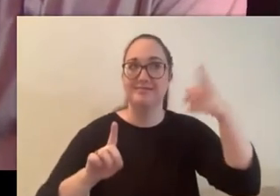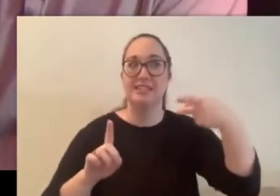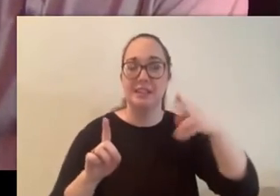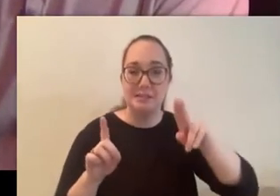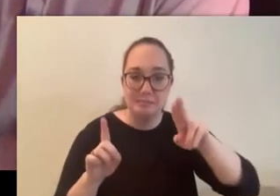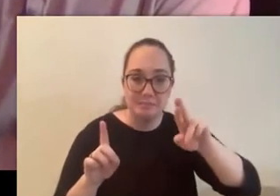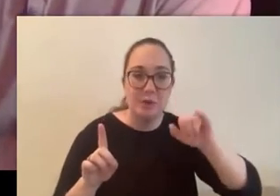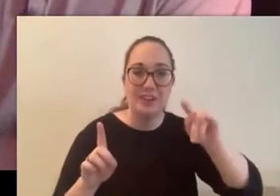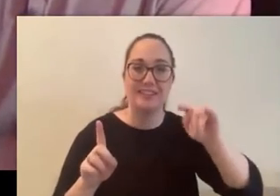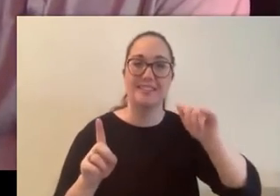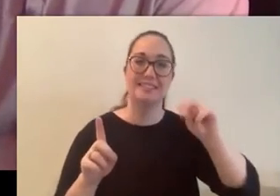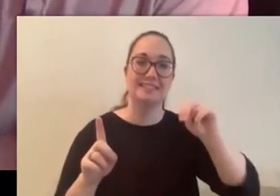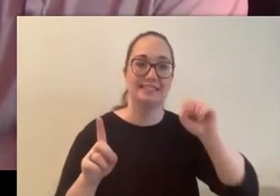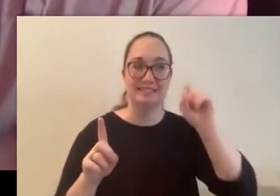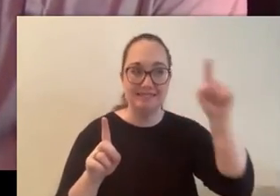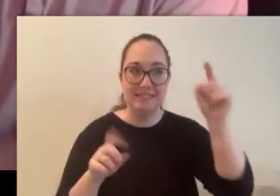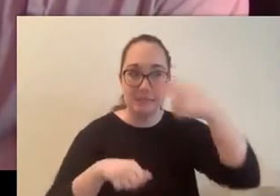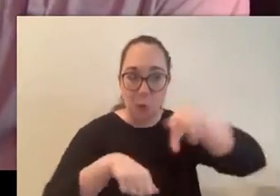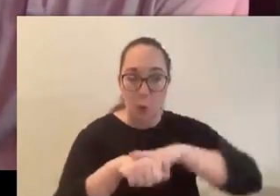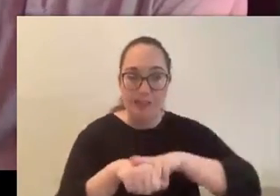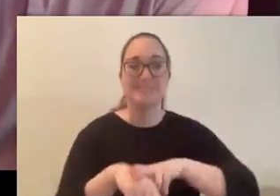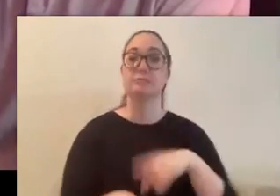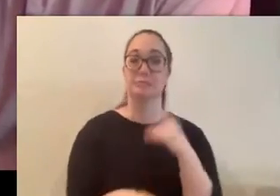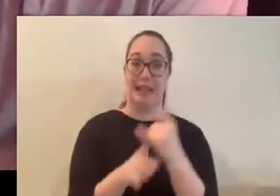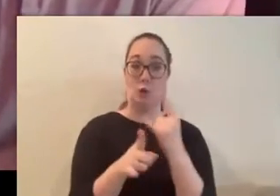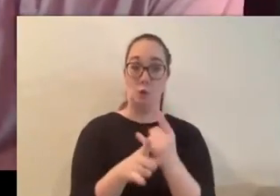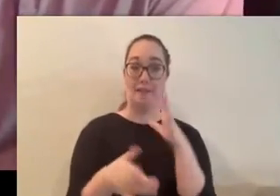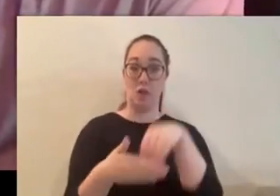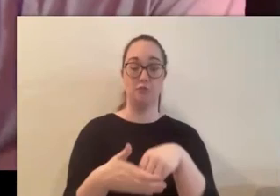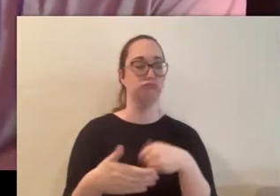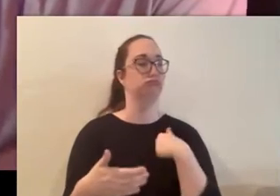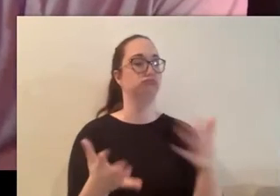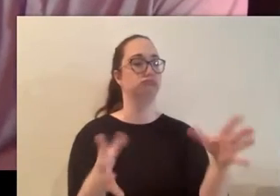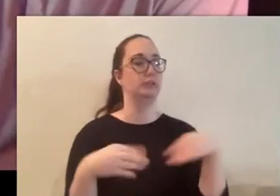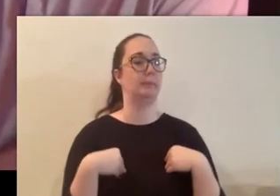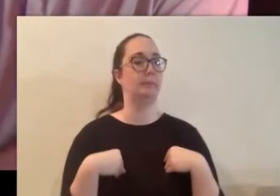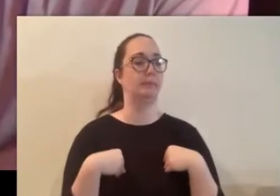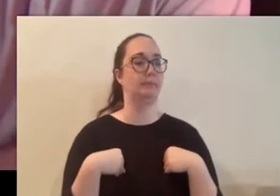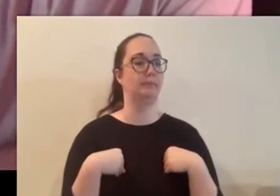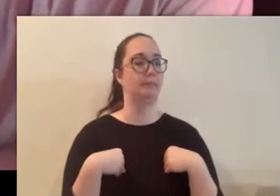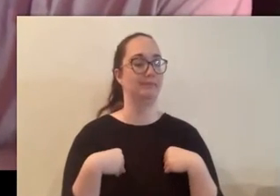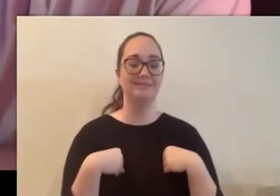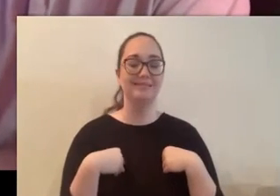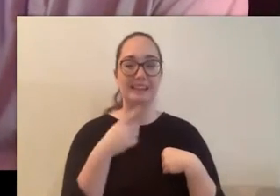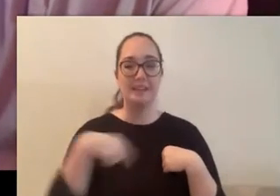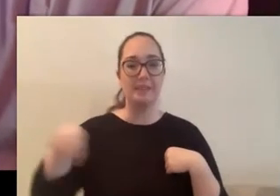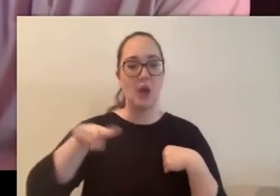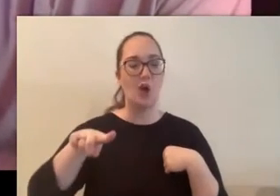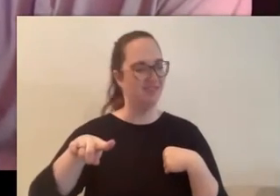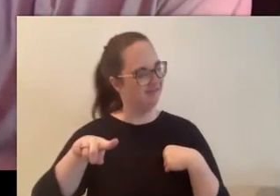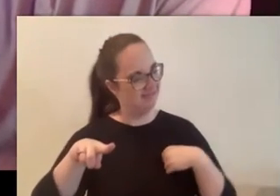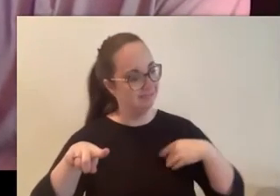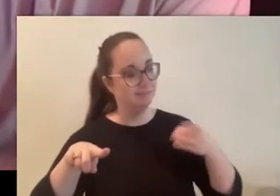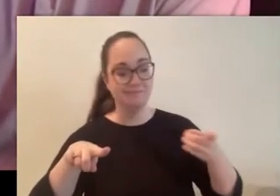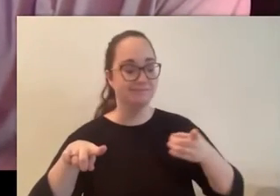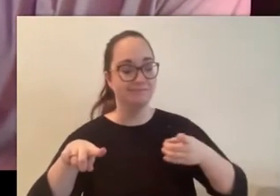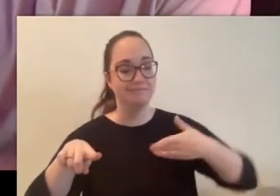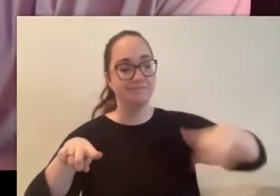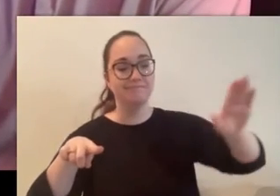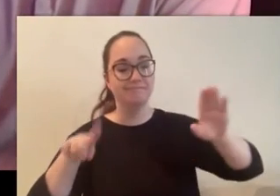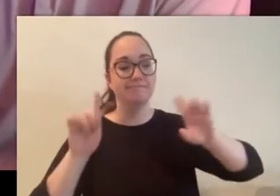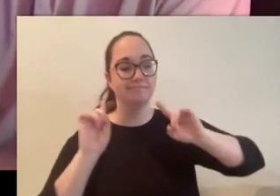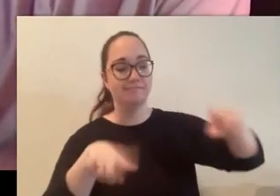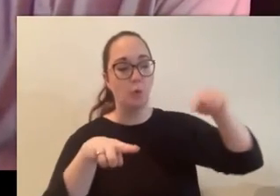course alcohol is involved they're like nope damn you damn you it's a form of payment yeah like pay up